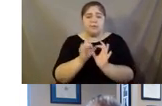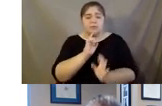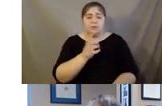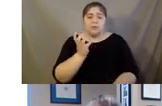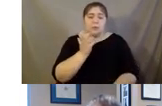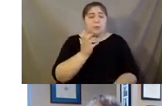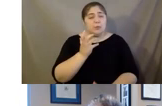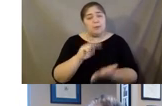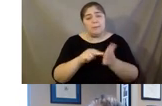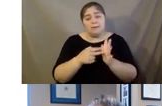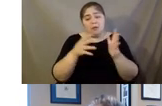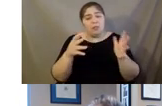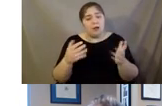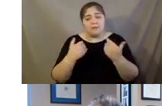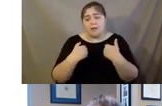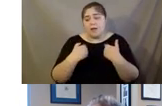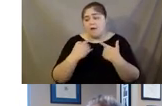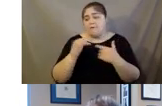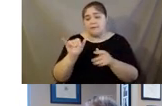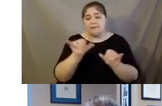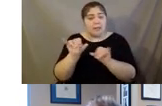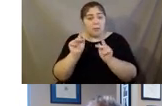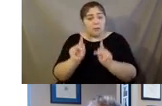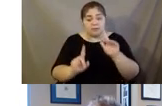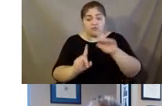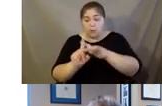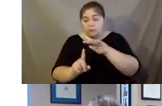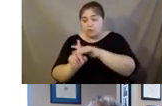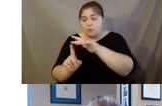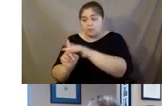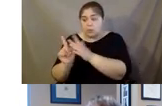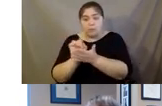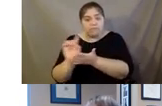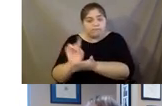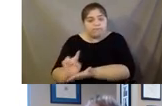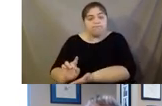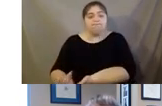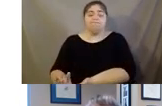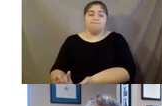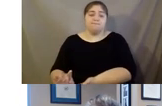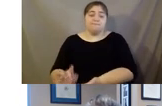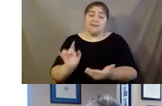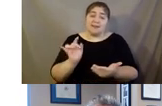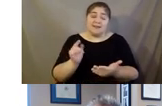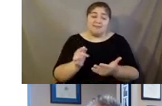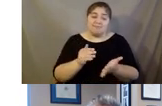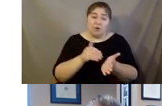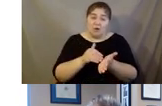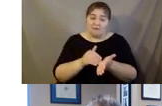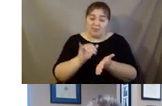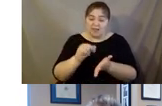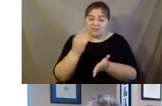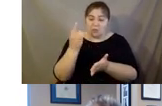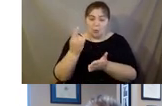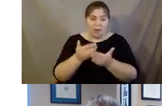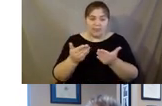the kids to have that regular person showing up once a week. And for some kids, it's really often the one constant they have in their